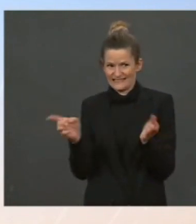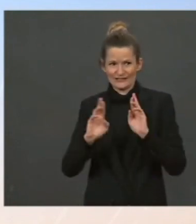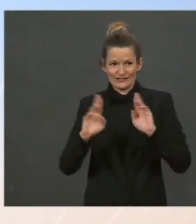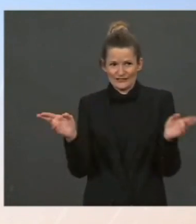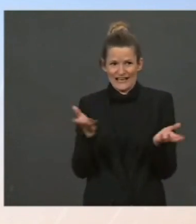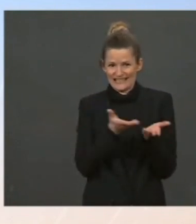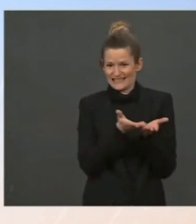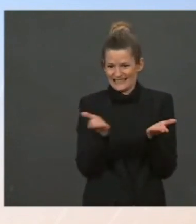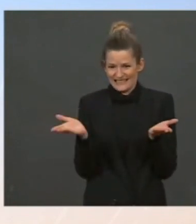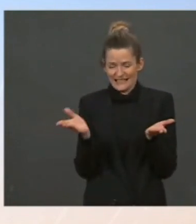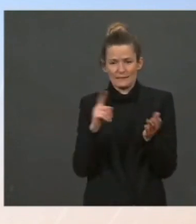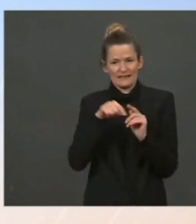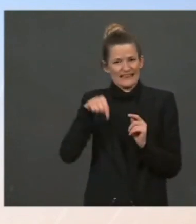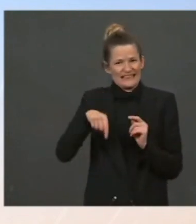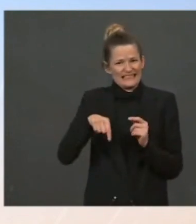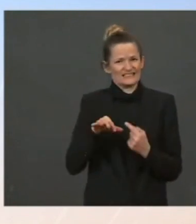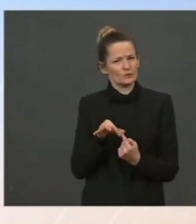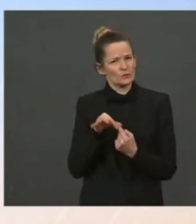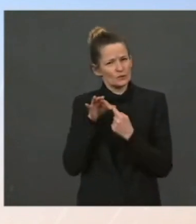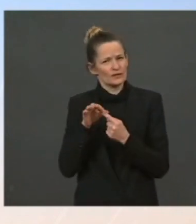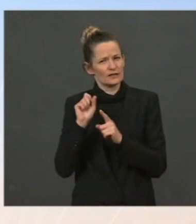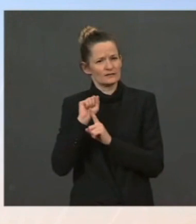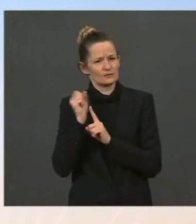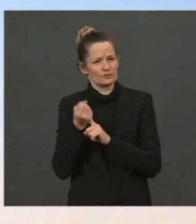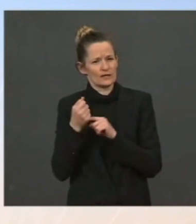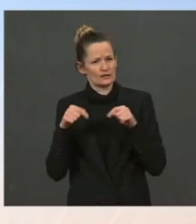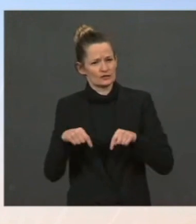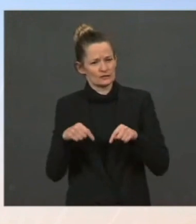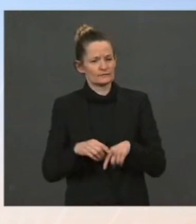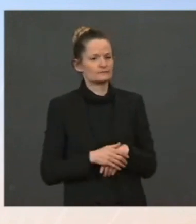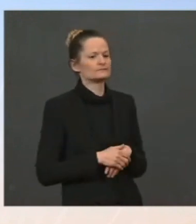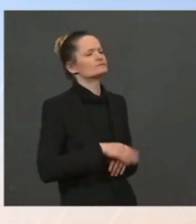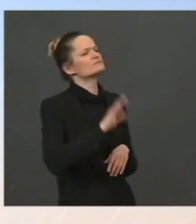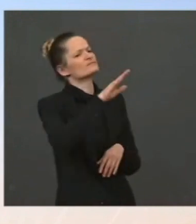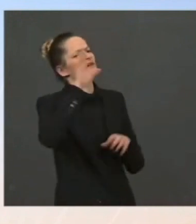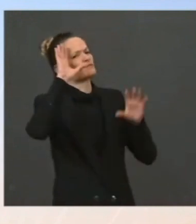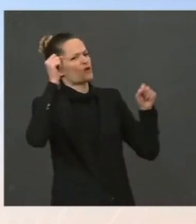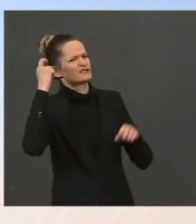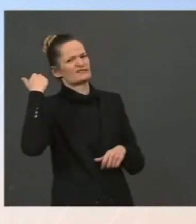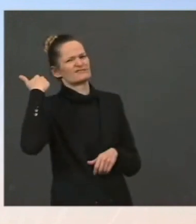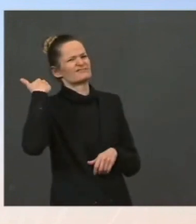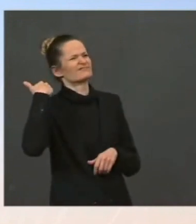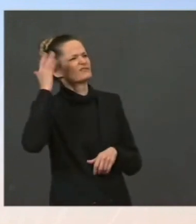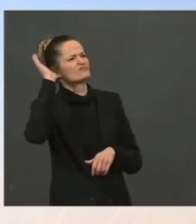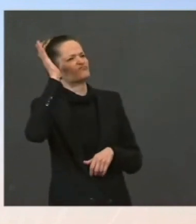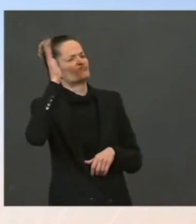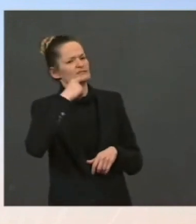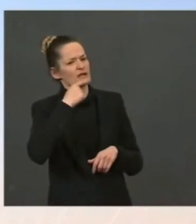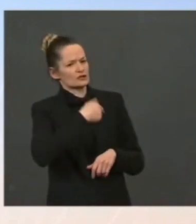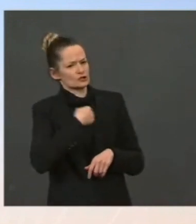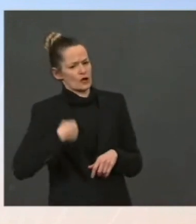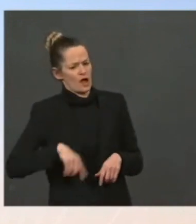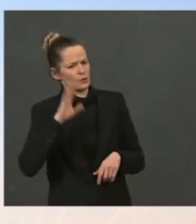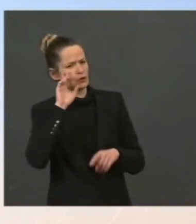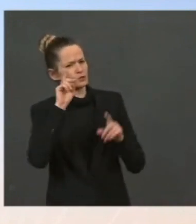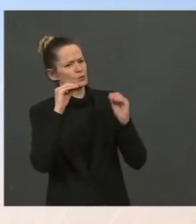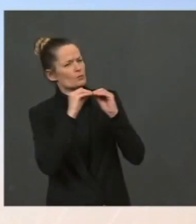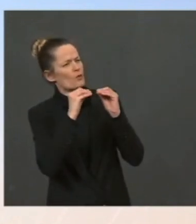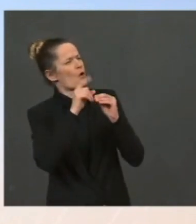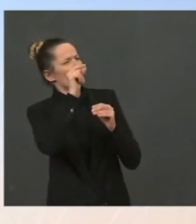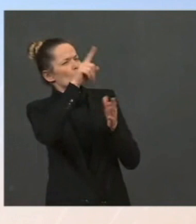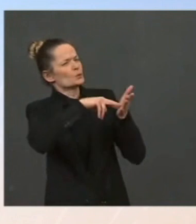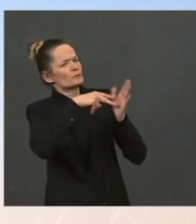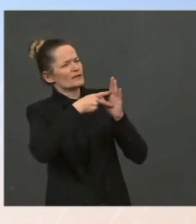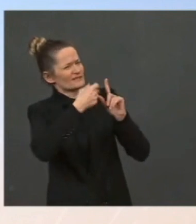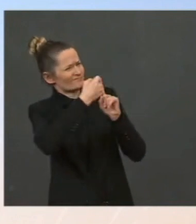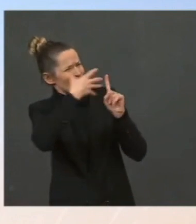And one thing he mentioned, I'm sorry, in his speech was that China may do more as well. And I wondered if you could illuminate a little bit what he might be. Yeah,